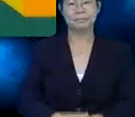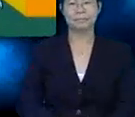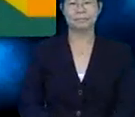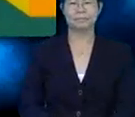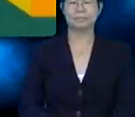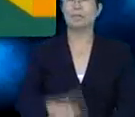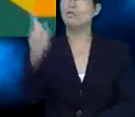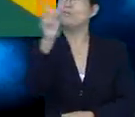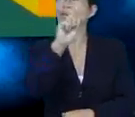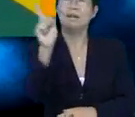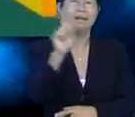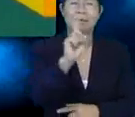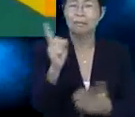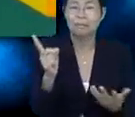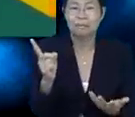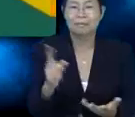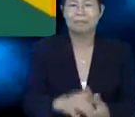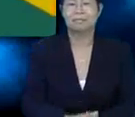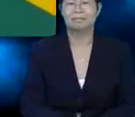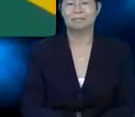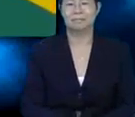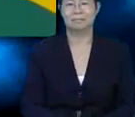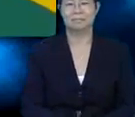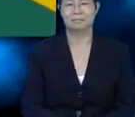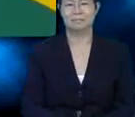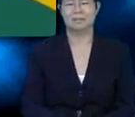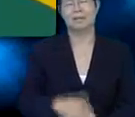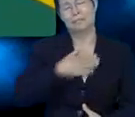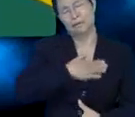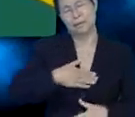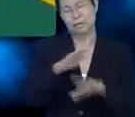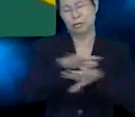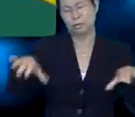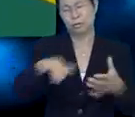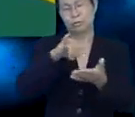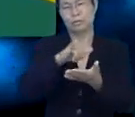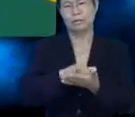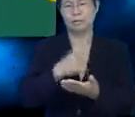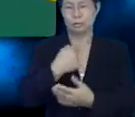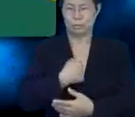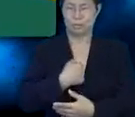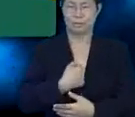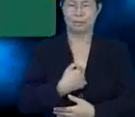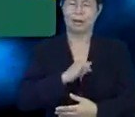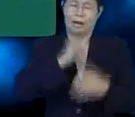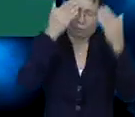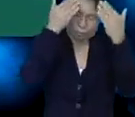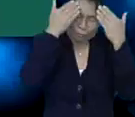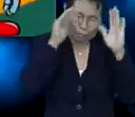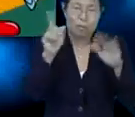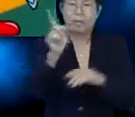Square prison, prison, where are you? Please don't do this to me.